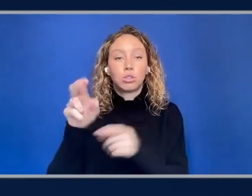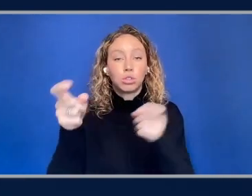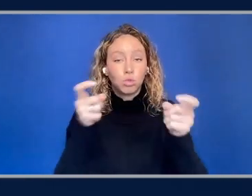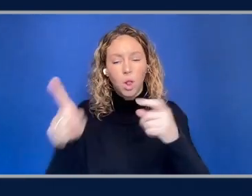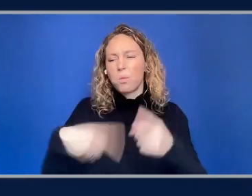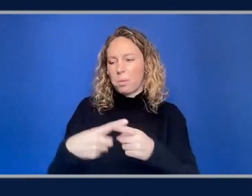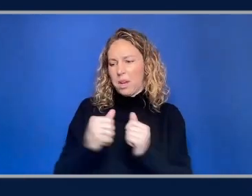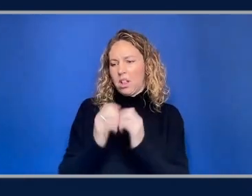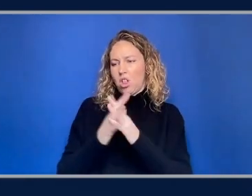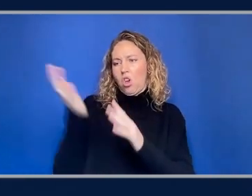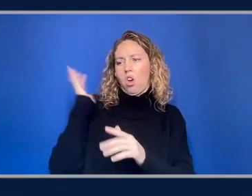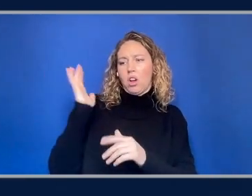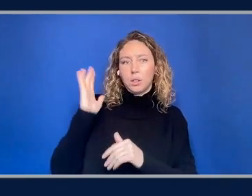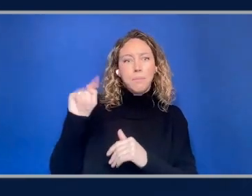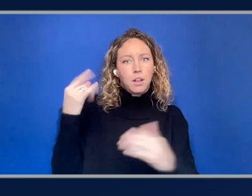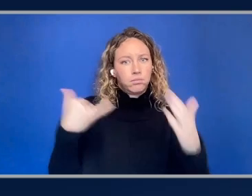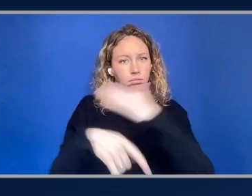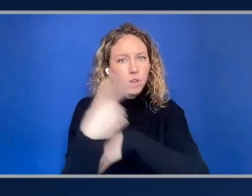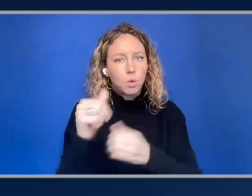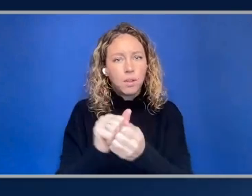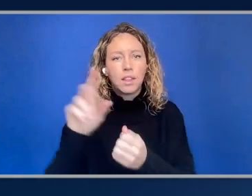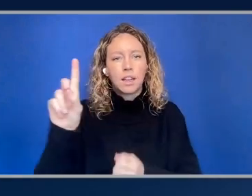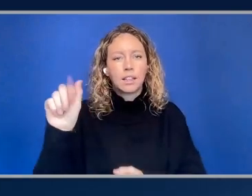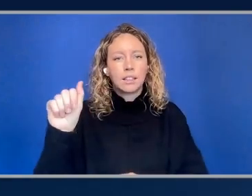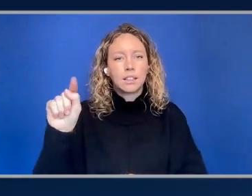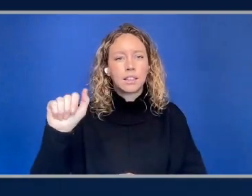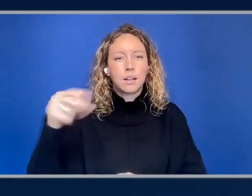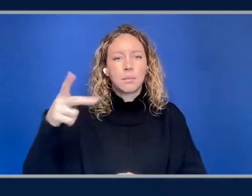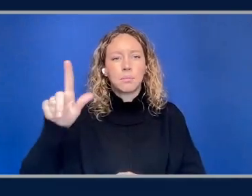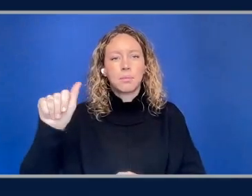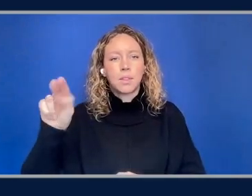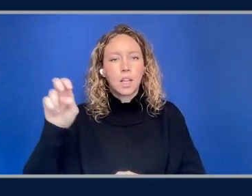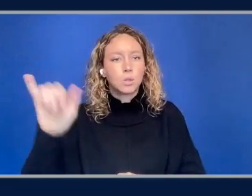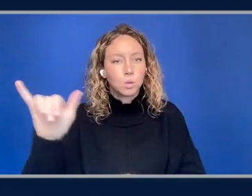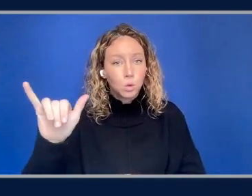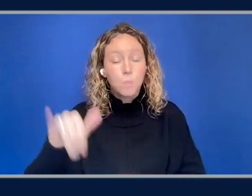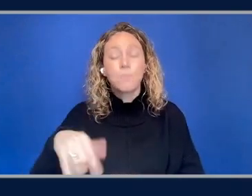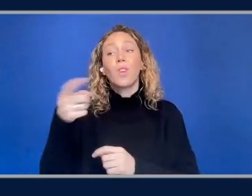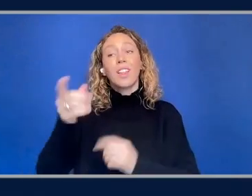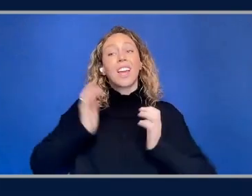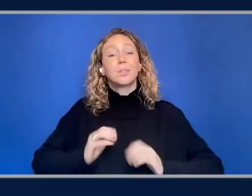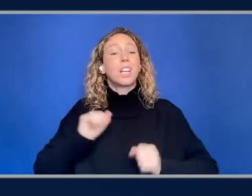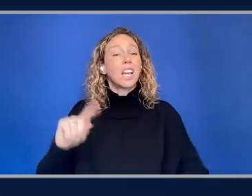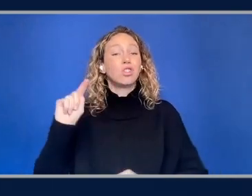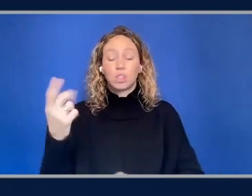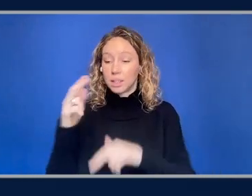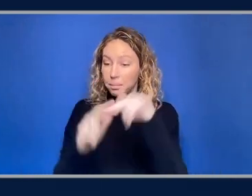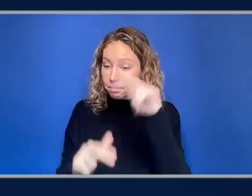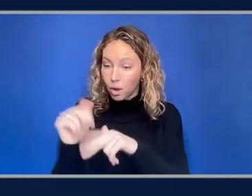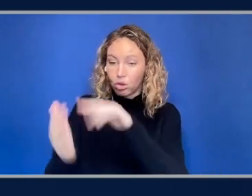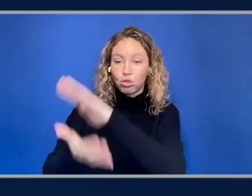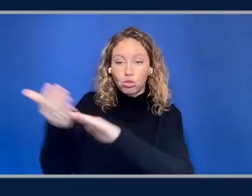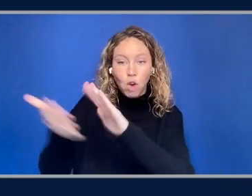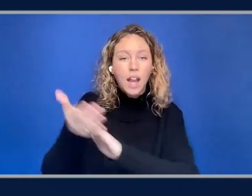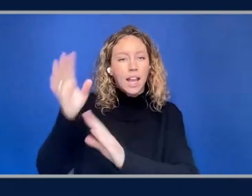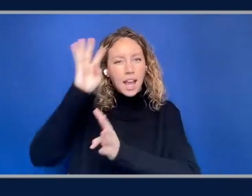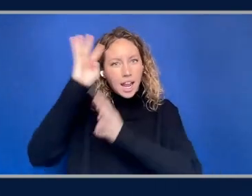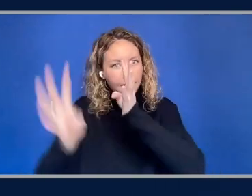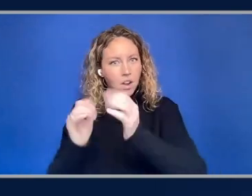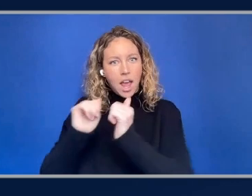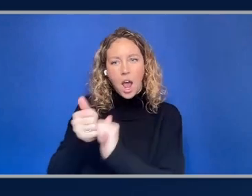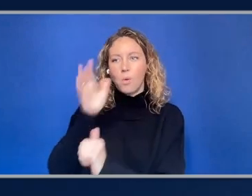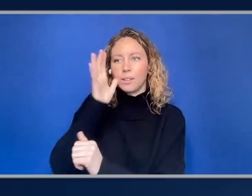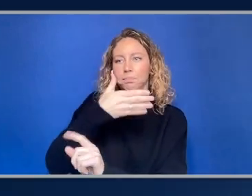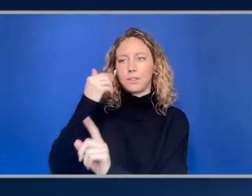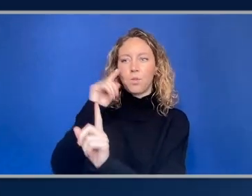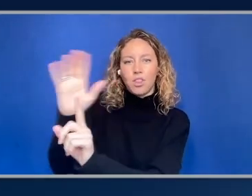but also a lot of the data plane itself. So the customers can focus just on building and running their applications, innovating in a way that's the most critical for their businesses. Let's